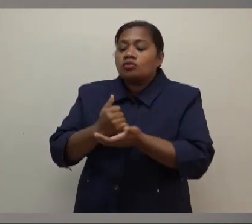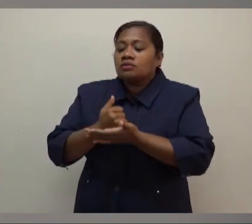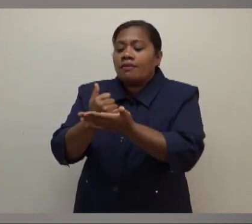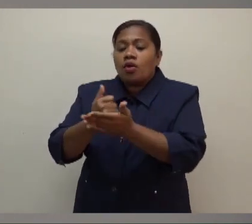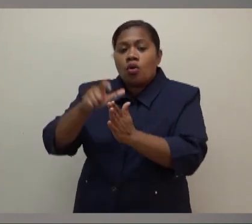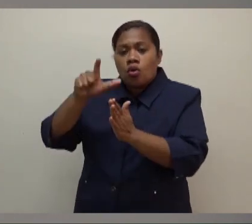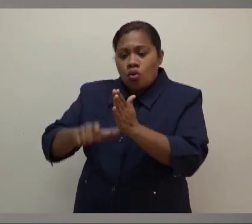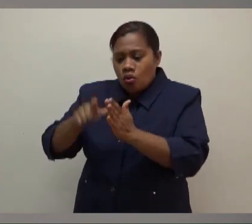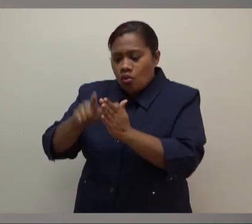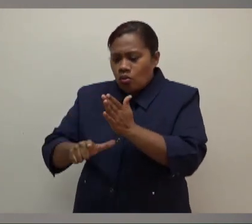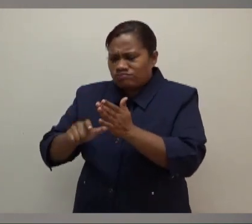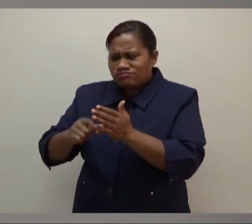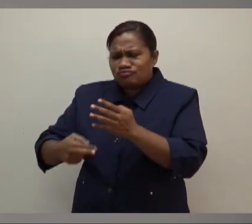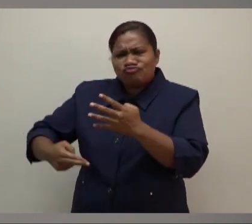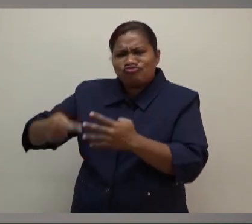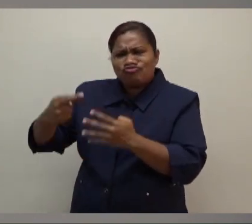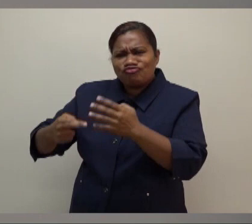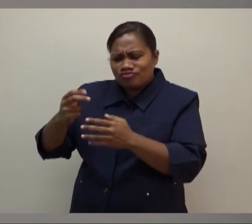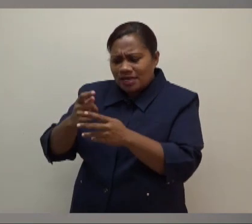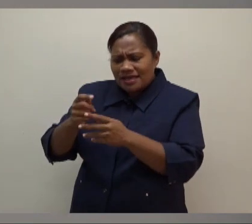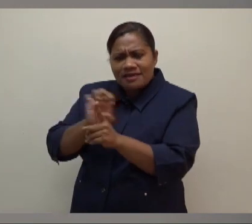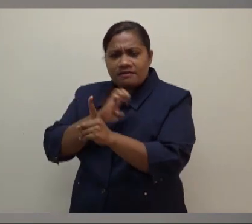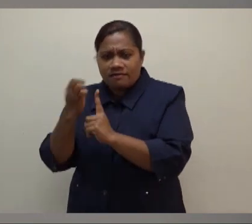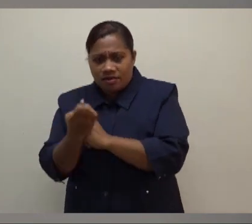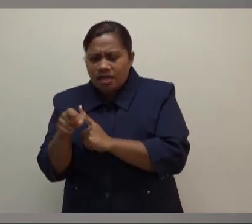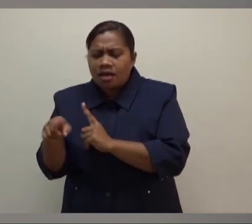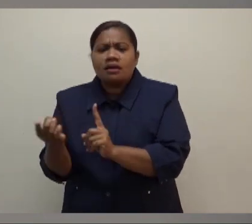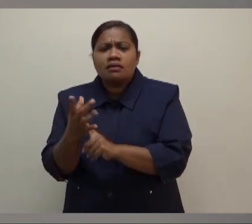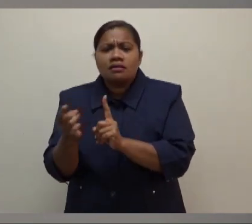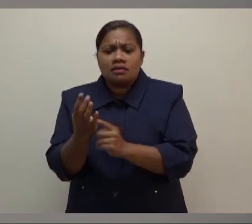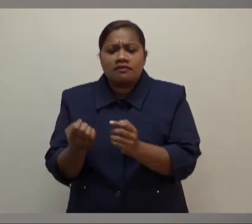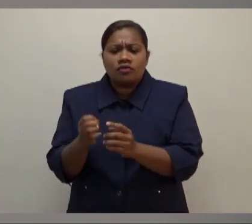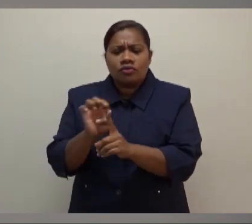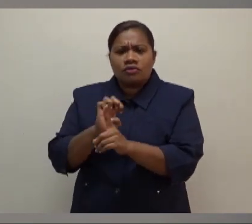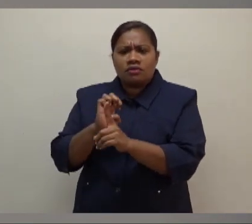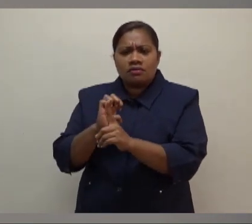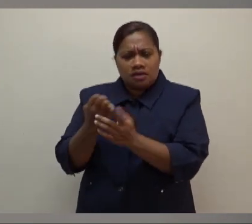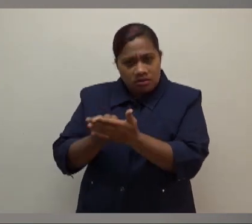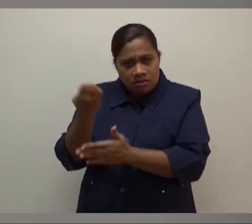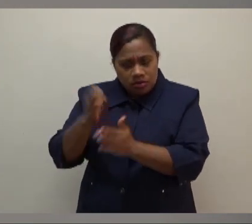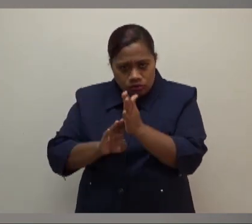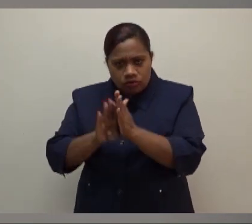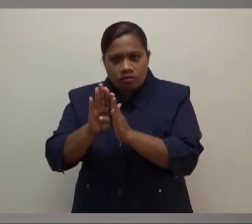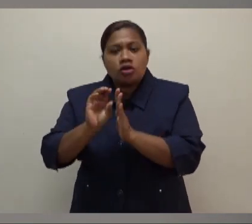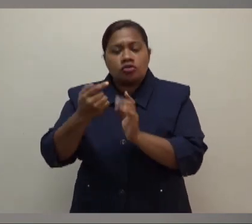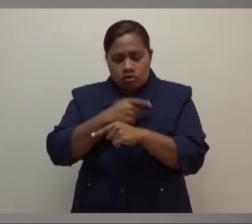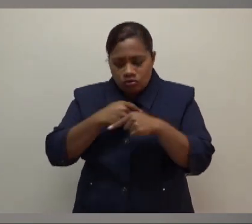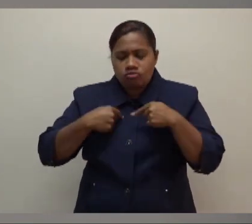environment, which is critical for economic recovery, and therefore we will continue with that particular